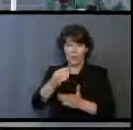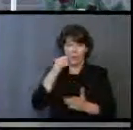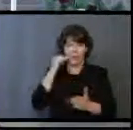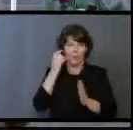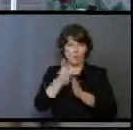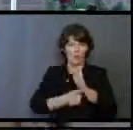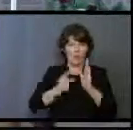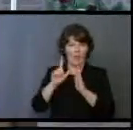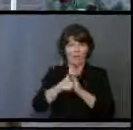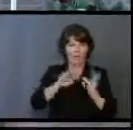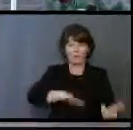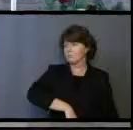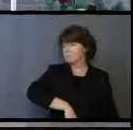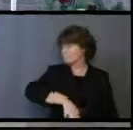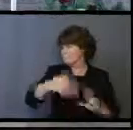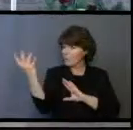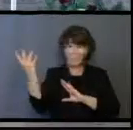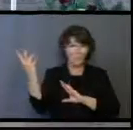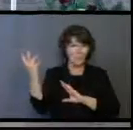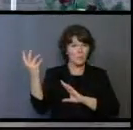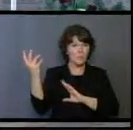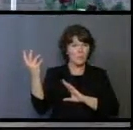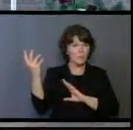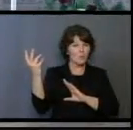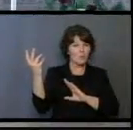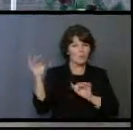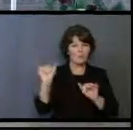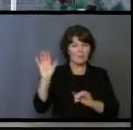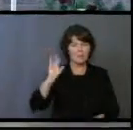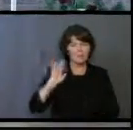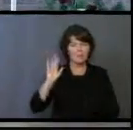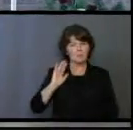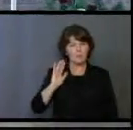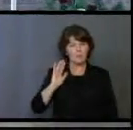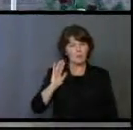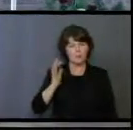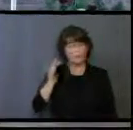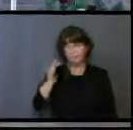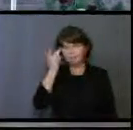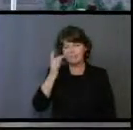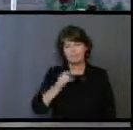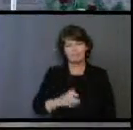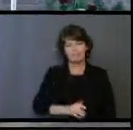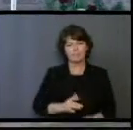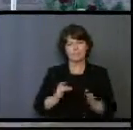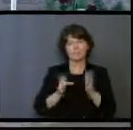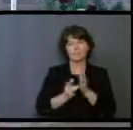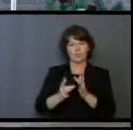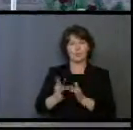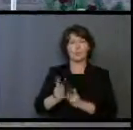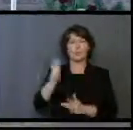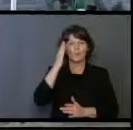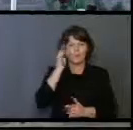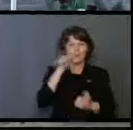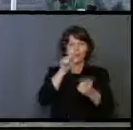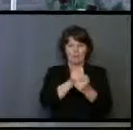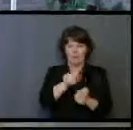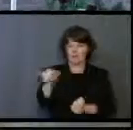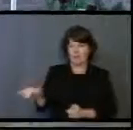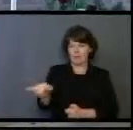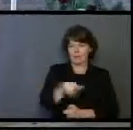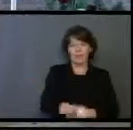with an hour, everything is back the way it was before. Dear friends, Jesus knew that kind of frustration too.